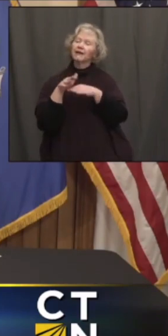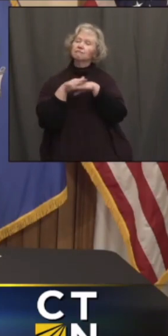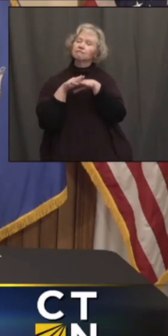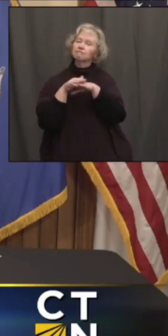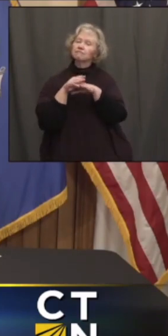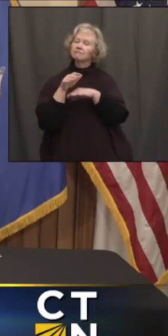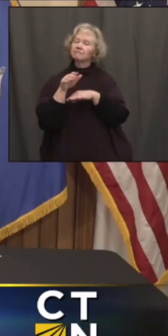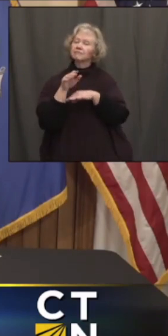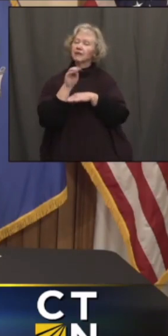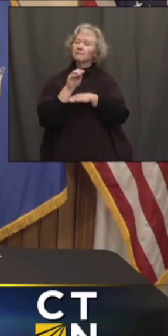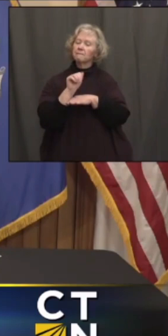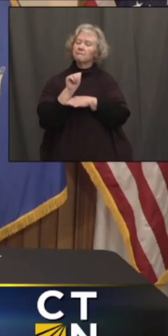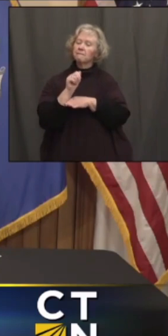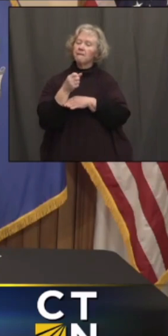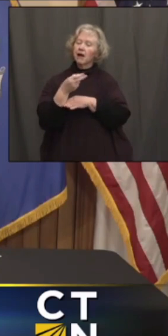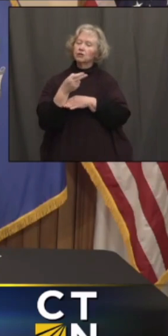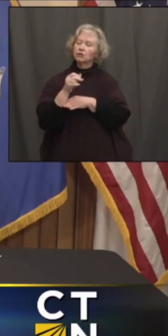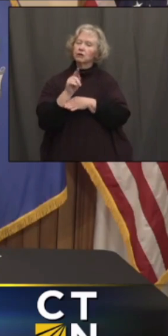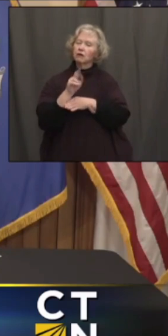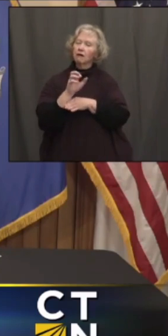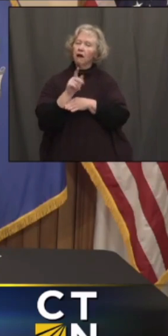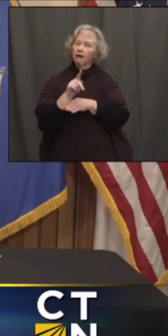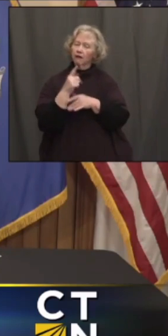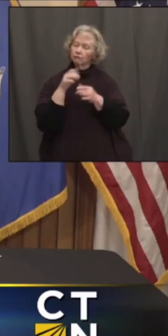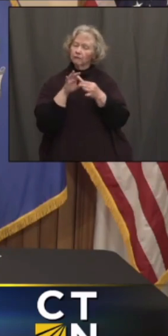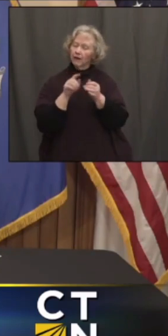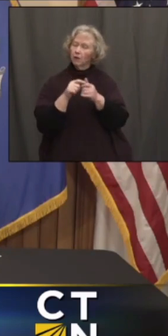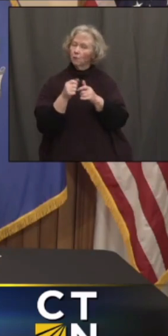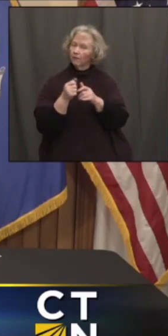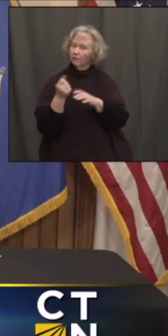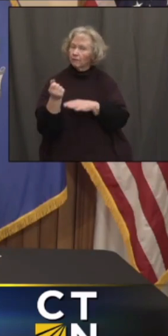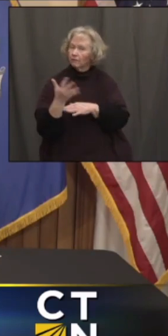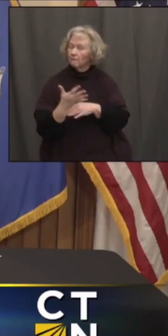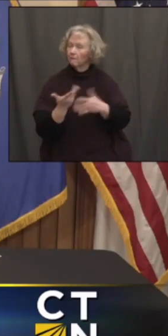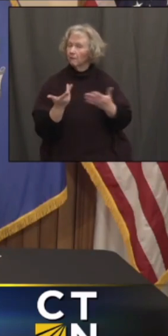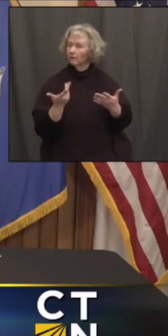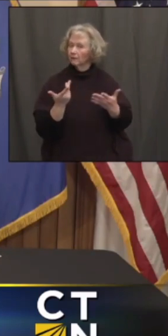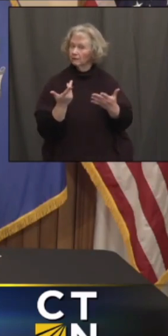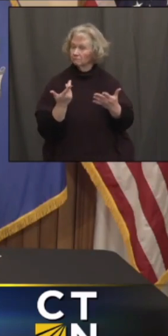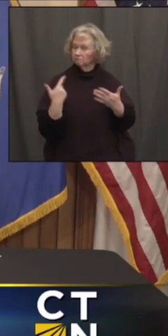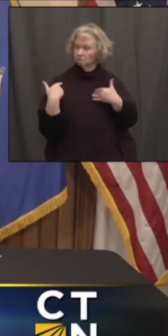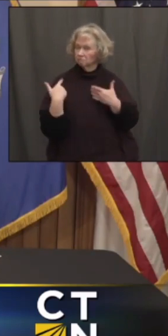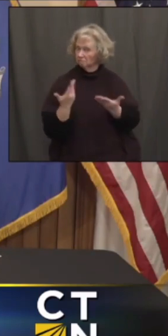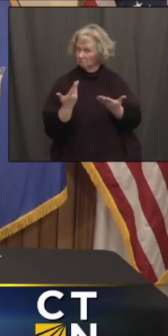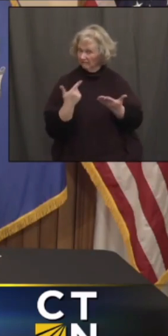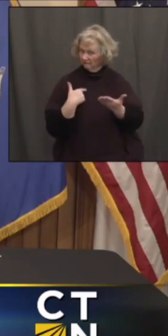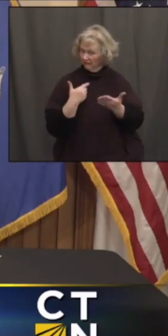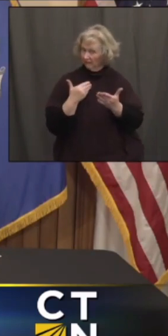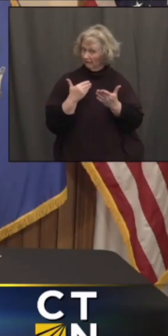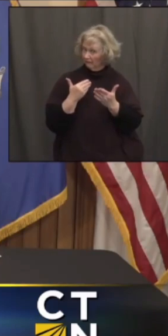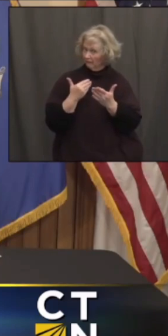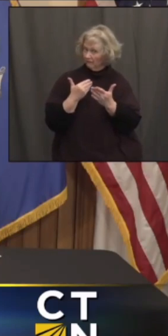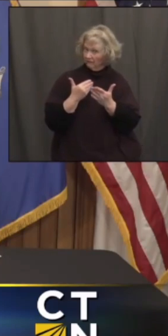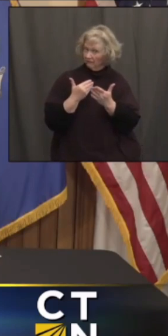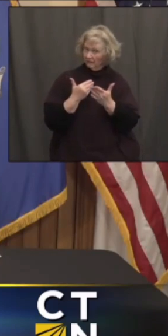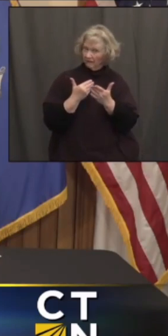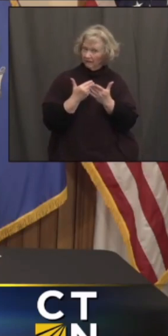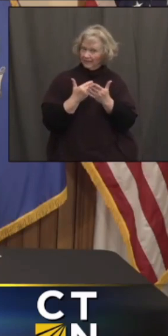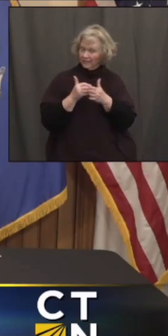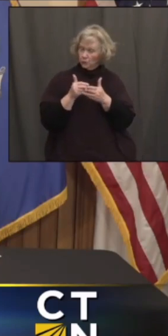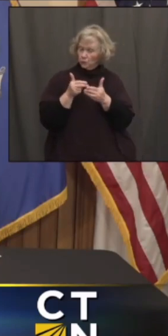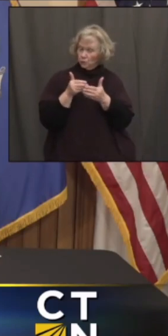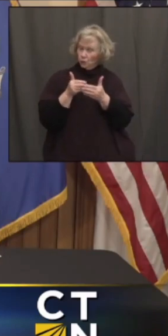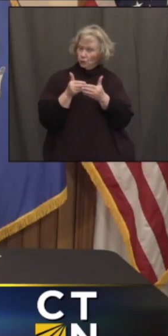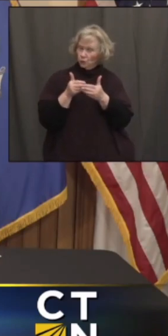Anything ongoing since Tuesday? Do you think we're still close? Are we on that one-inch line,